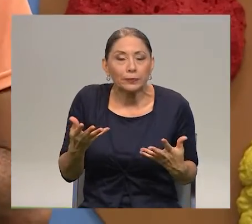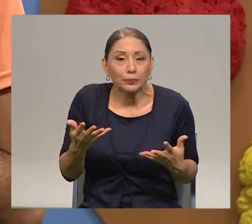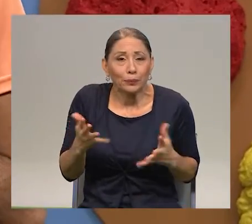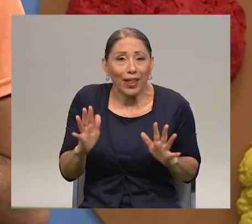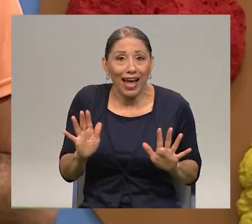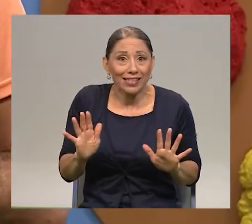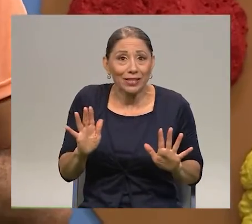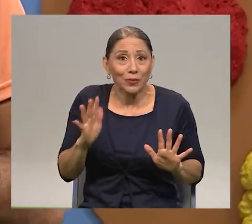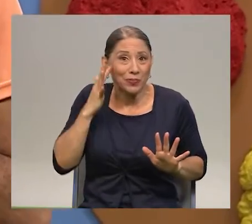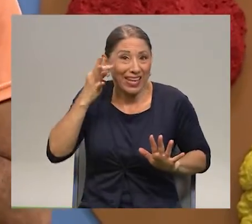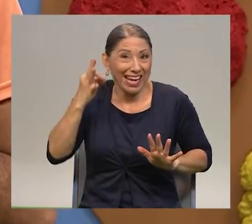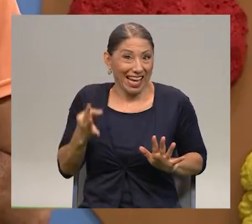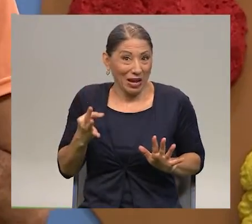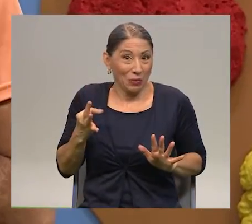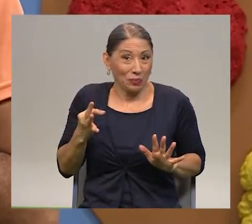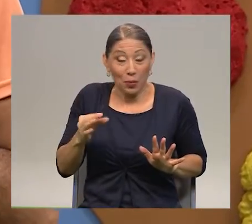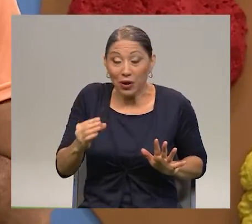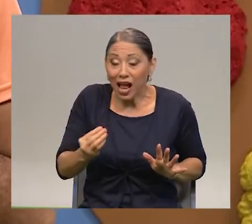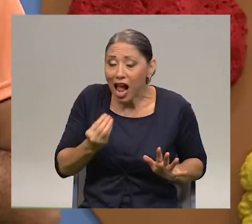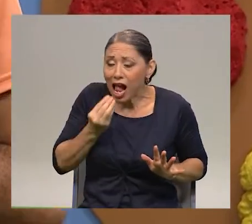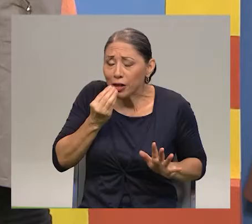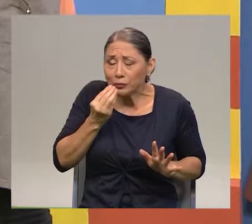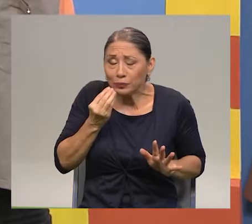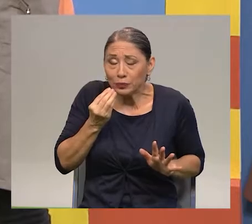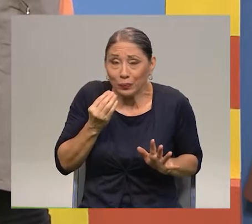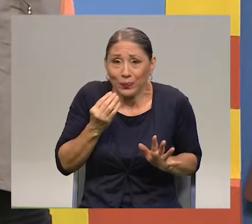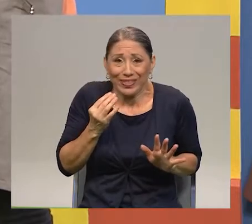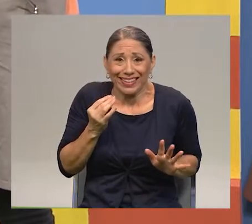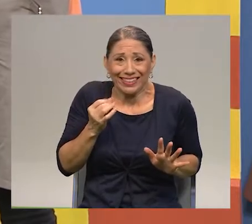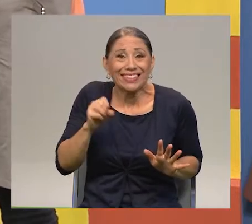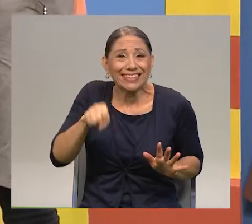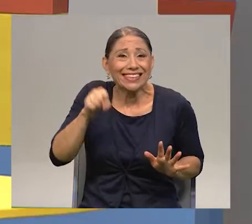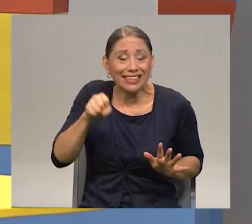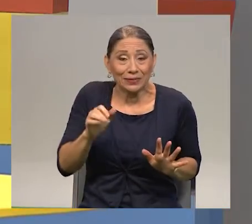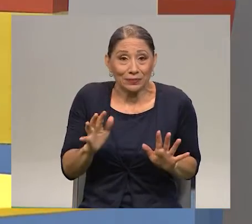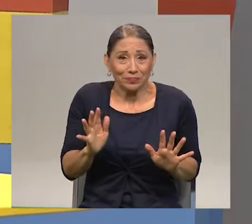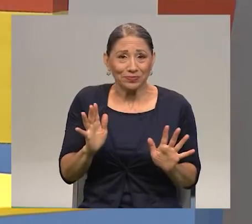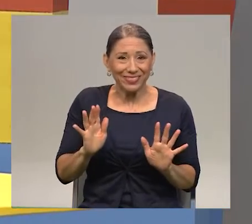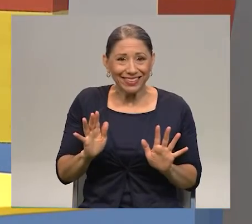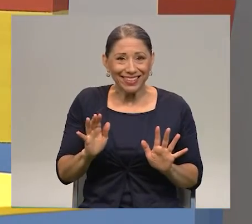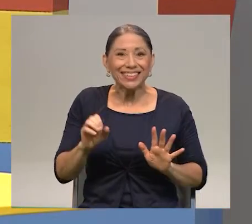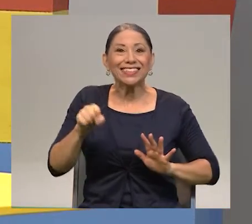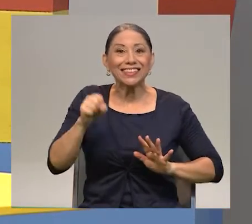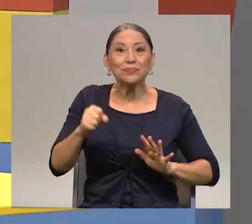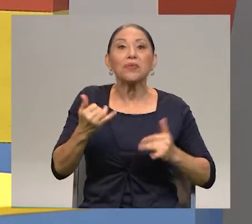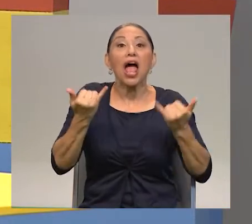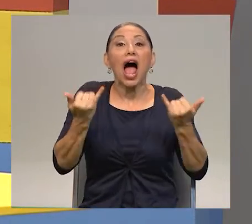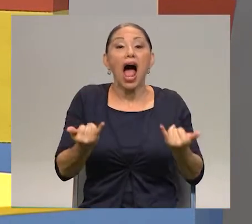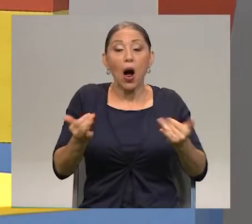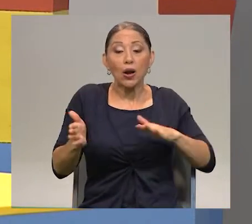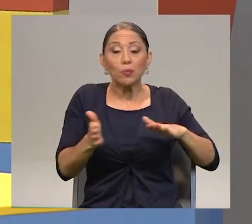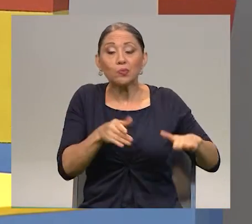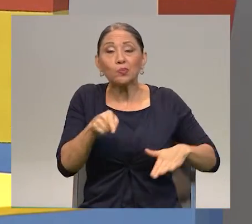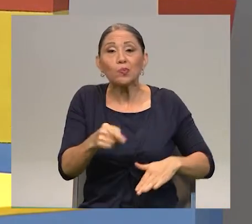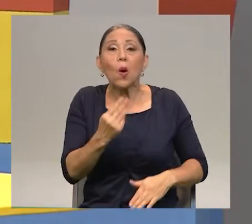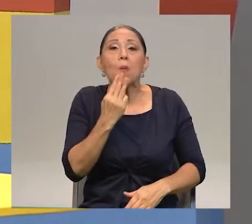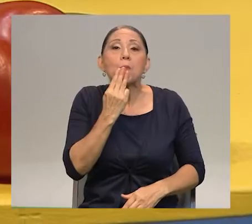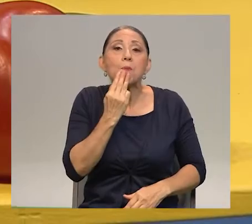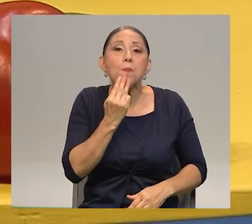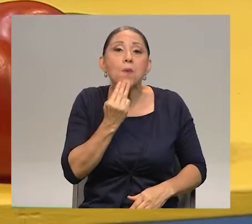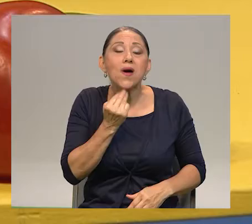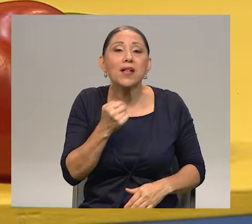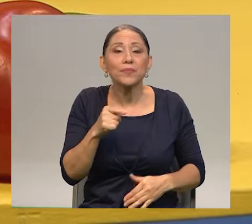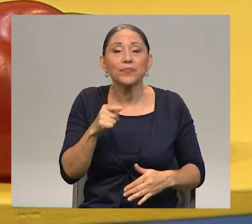when we tried, it was sour. It was sour. You're right. And over here, we have